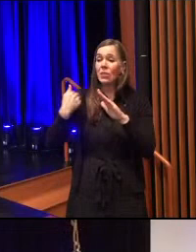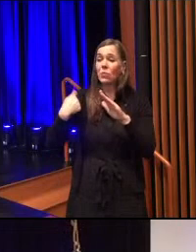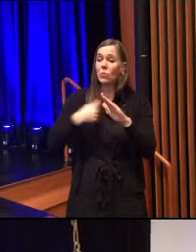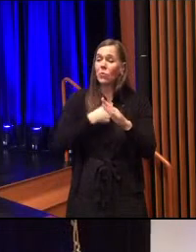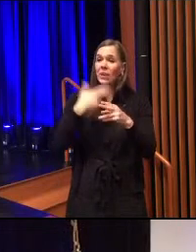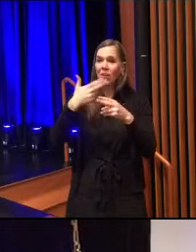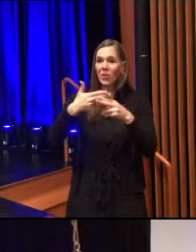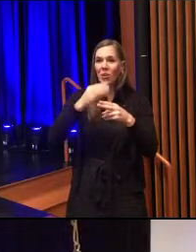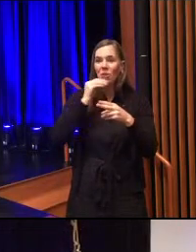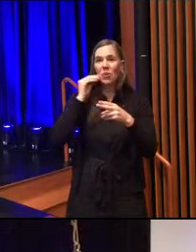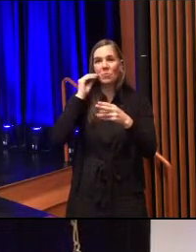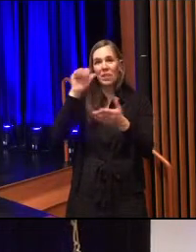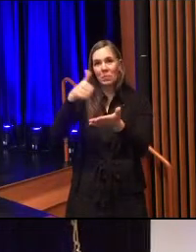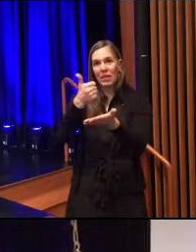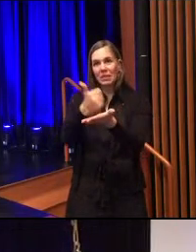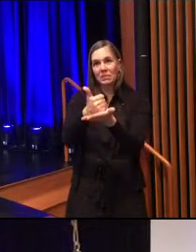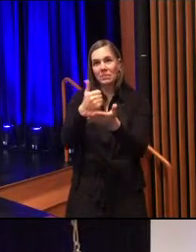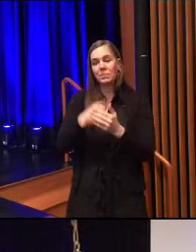Amen.